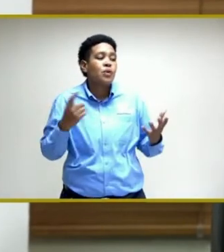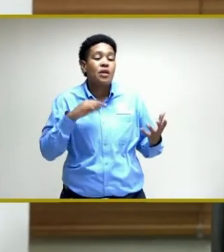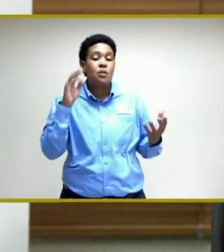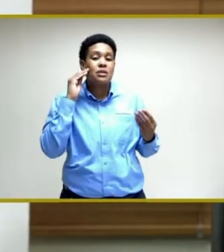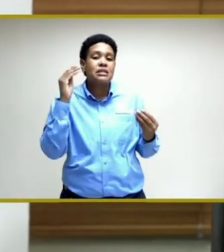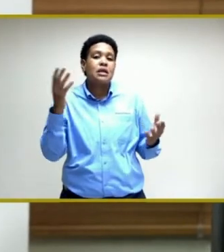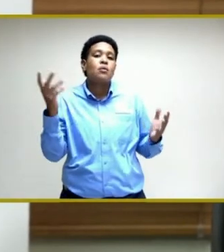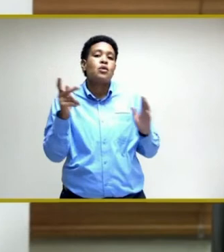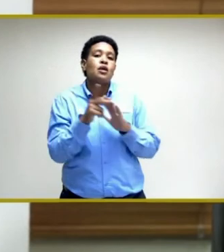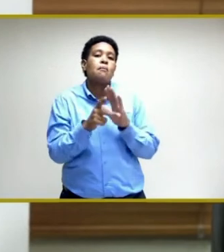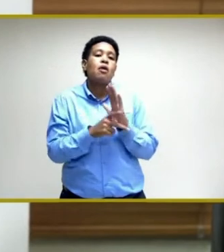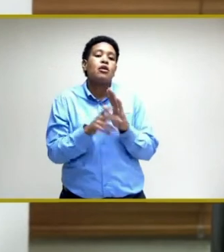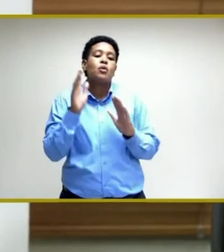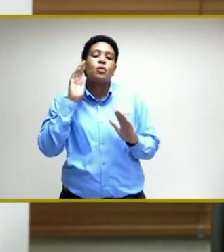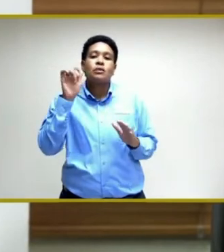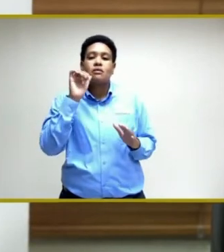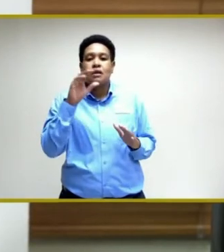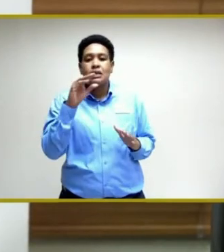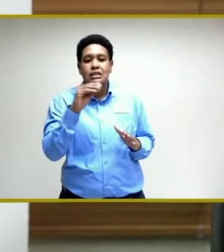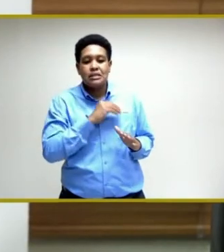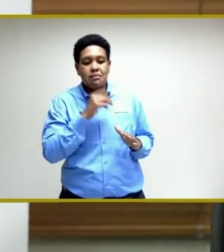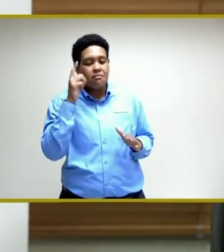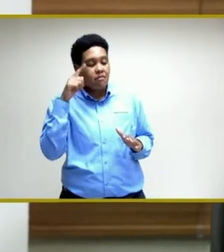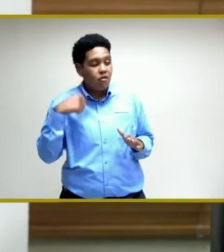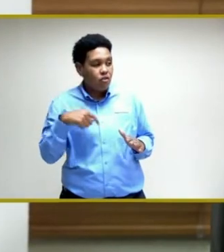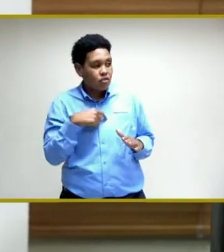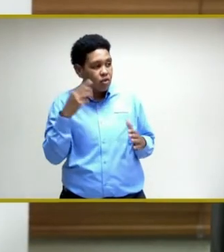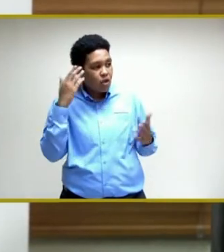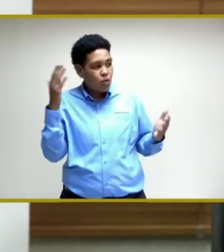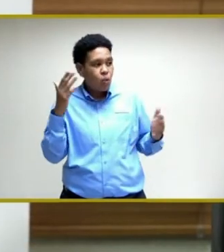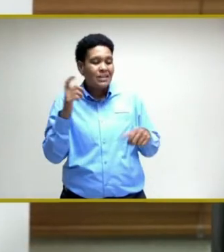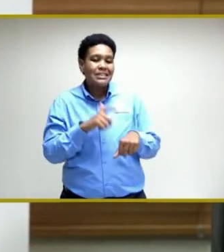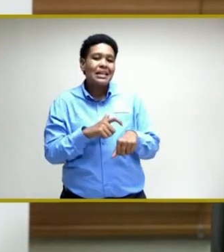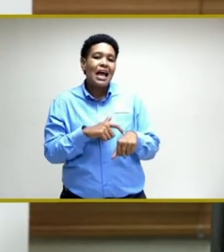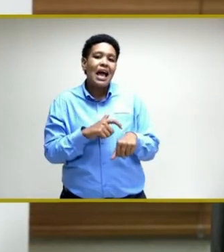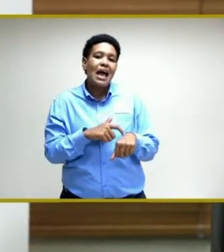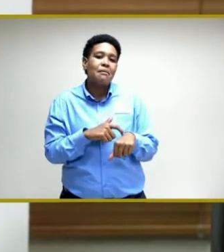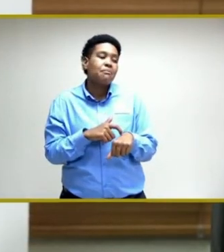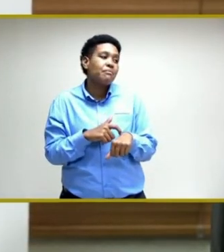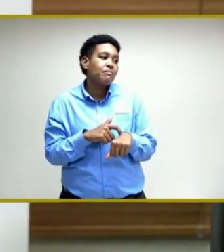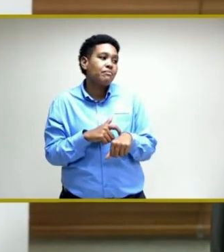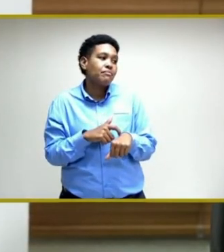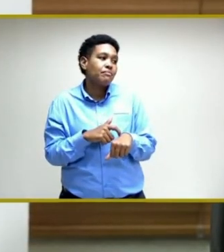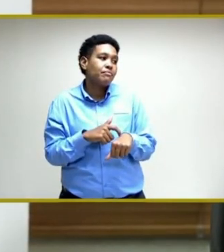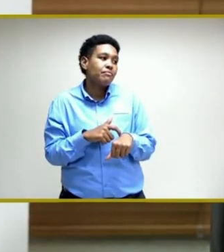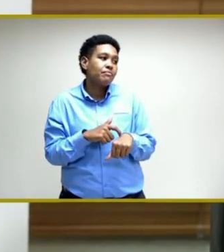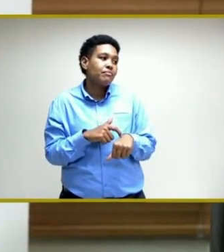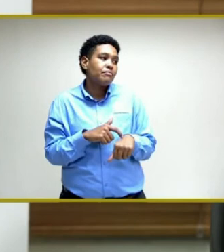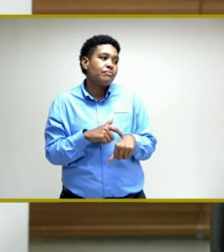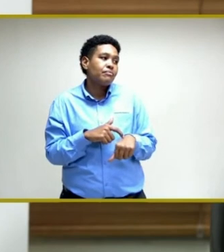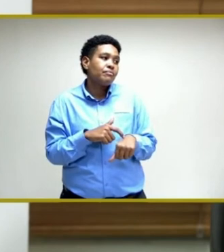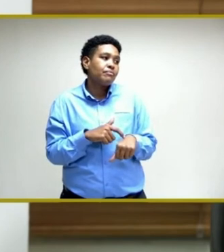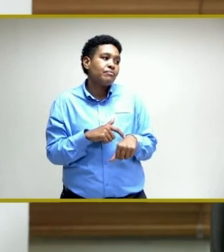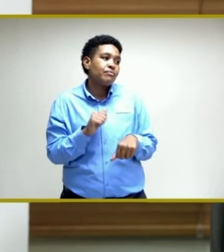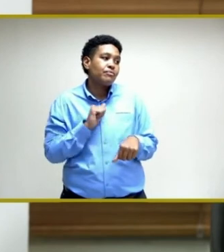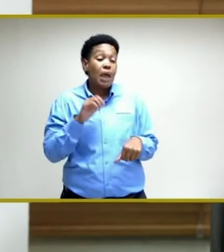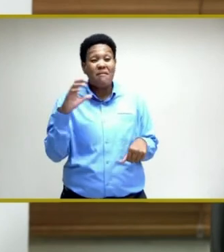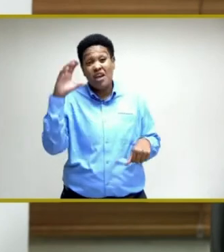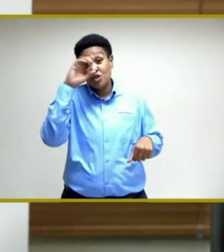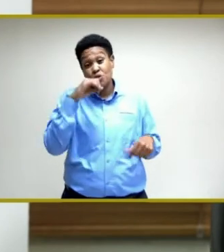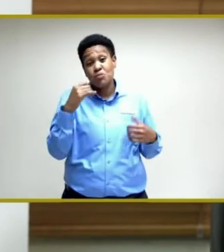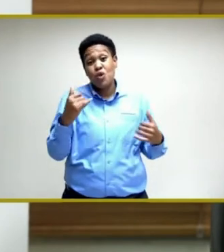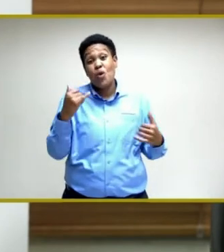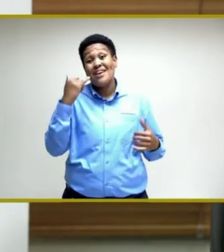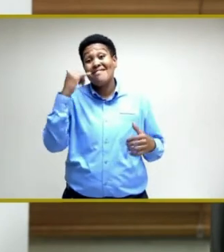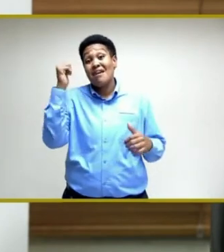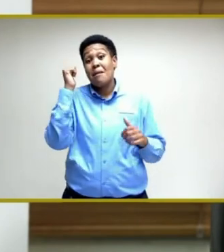what the policy is, it would be unacceptable for us. I don't know what time it is, so I'm assuming here now if